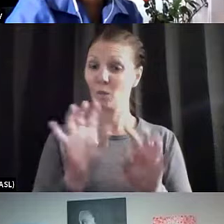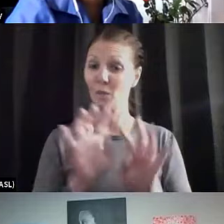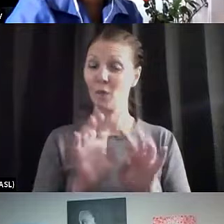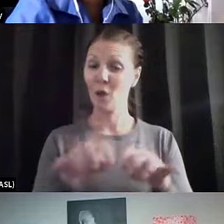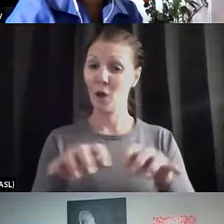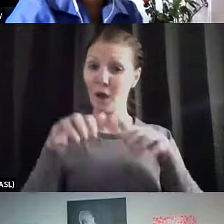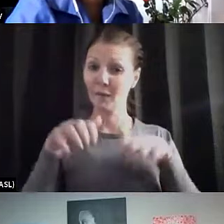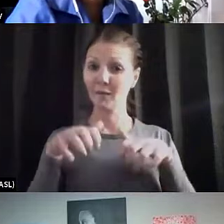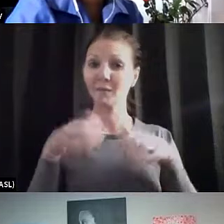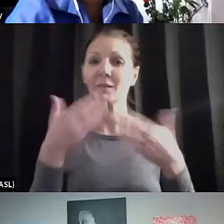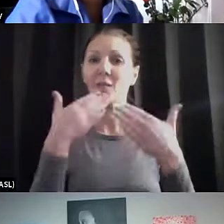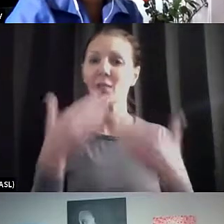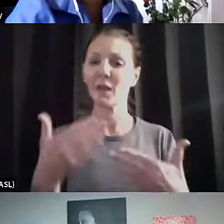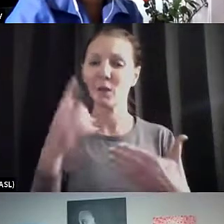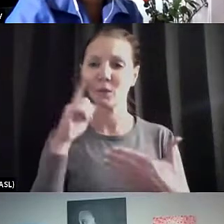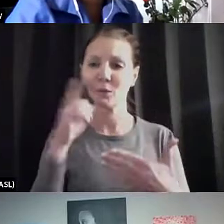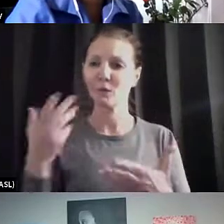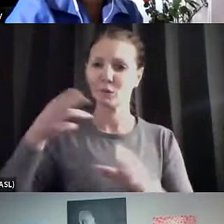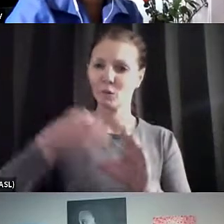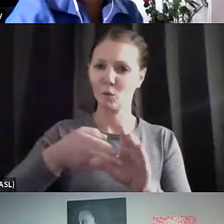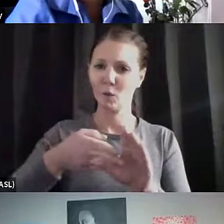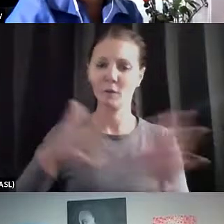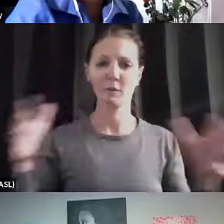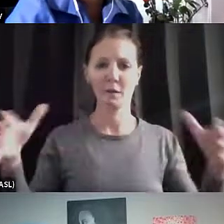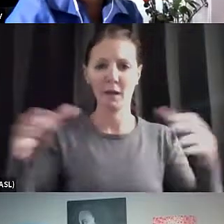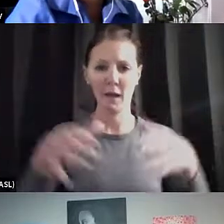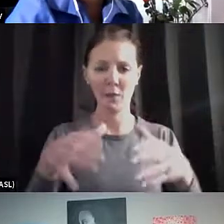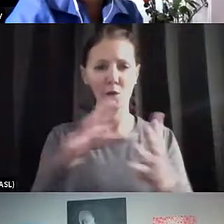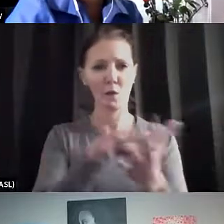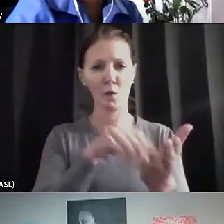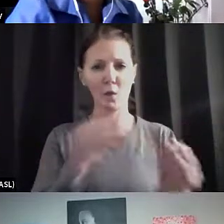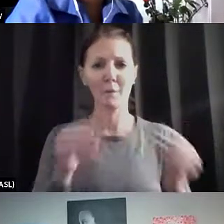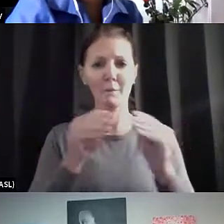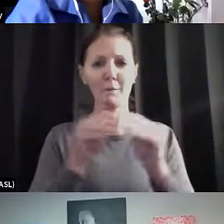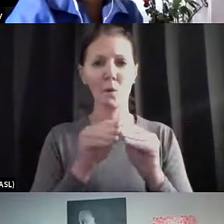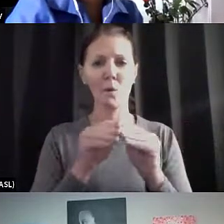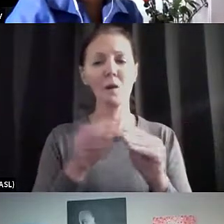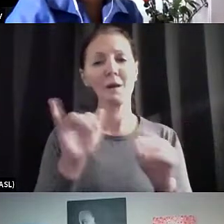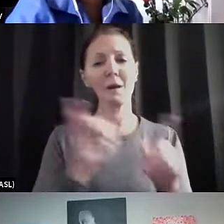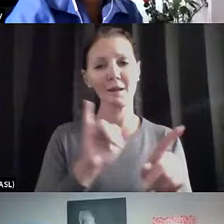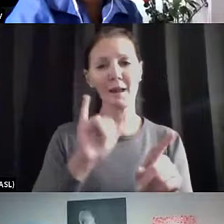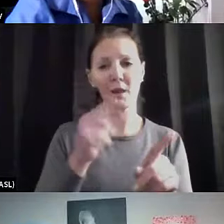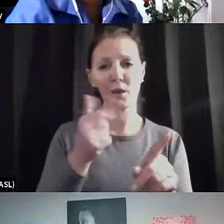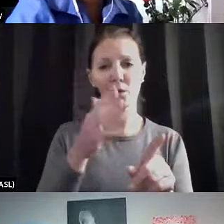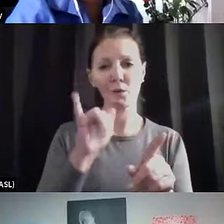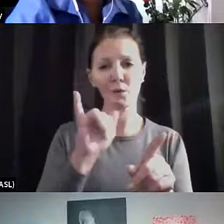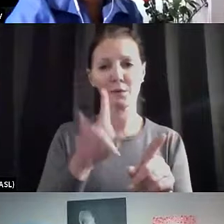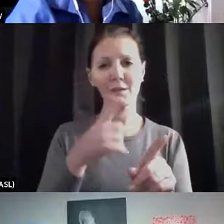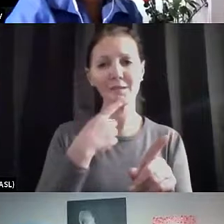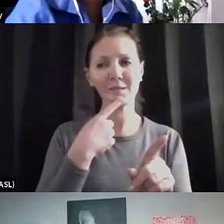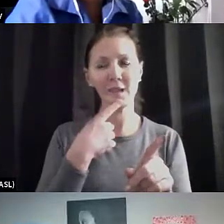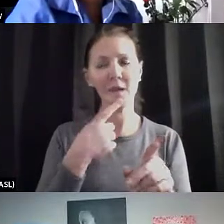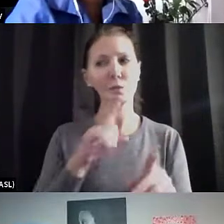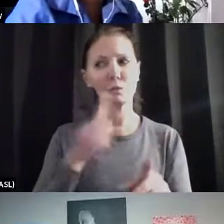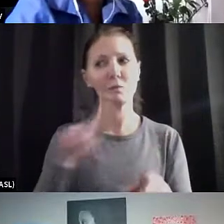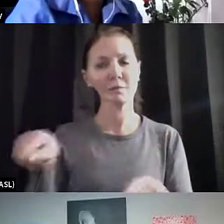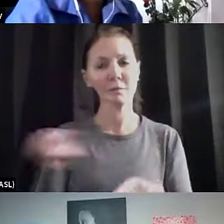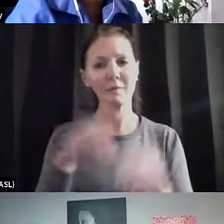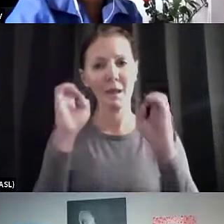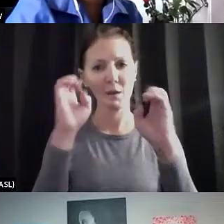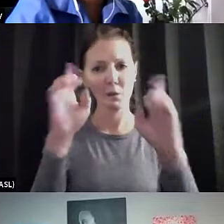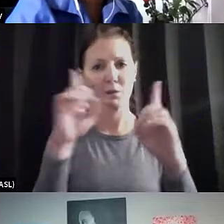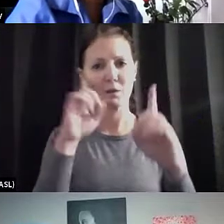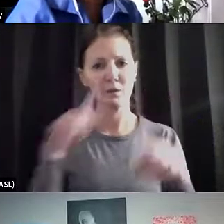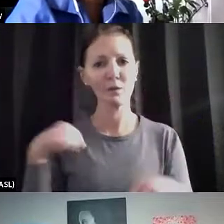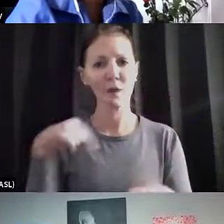for coming together to learn more. As Ingrid said, it's an education for us to learn it. It then allows us to make the